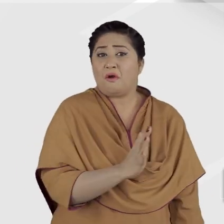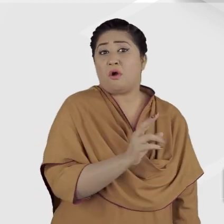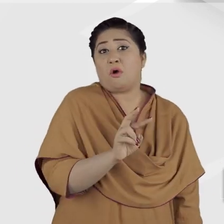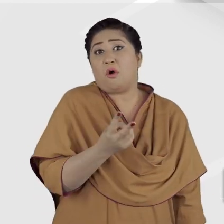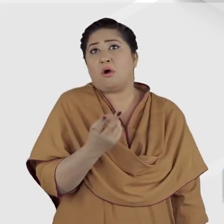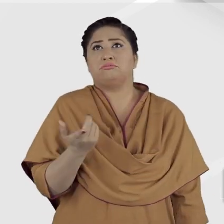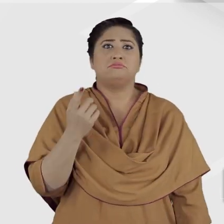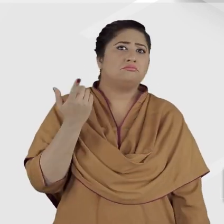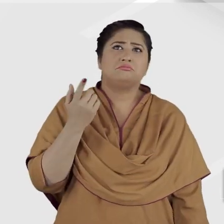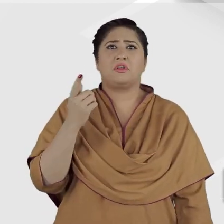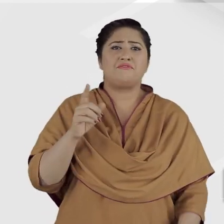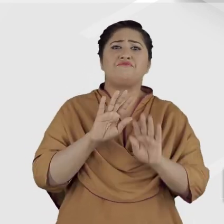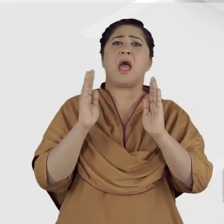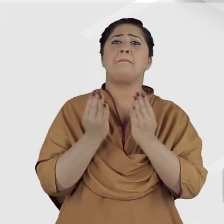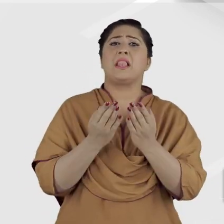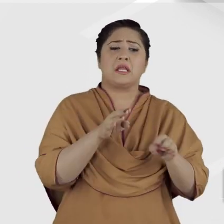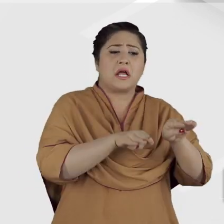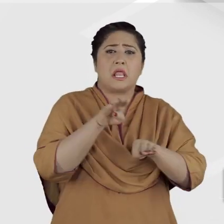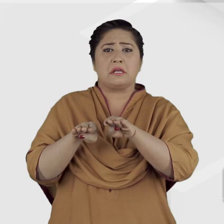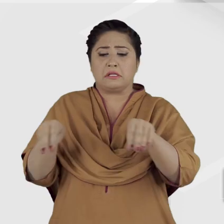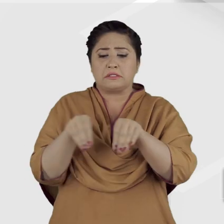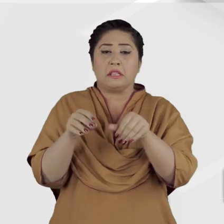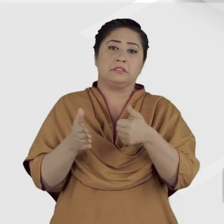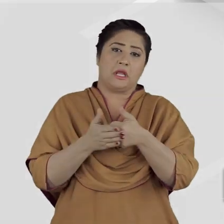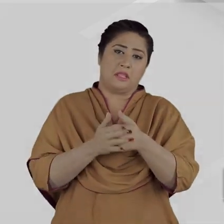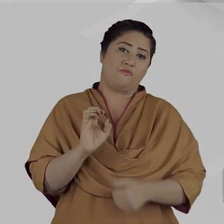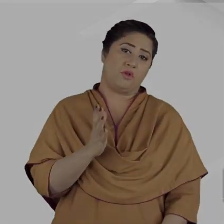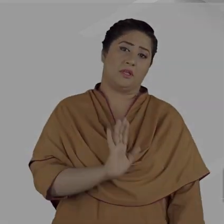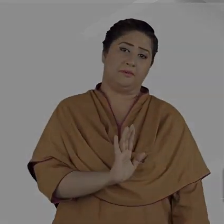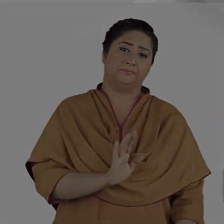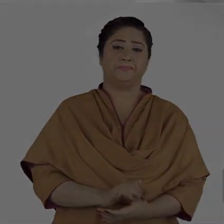illness, and a higher rate of inter-family marriages.